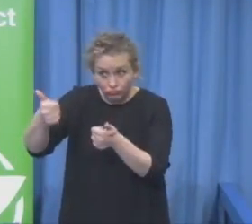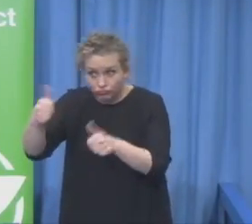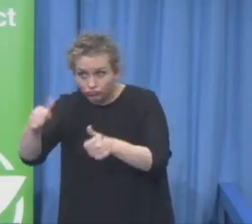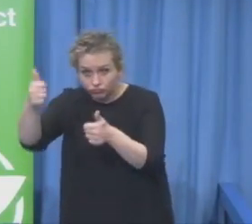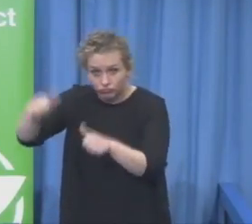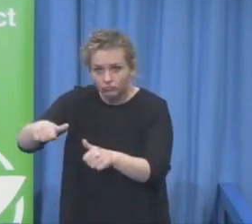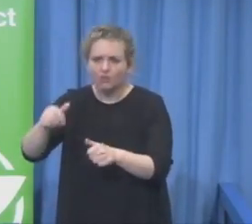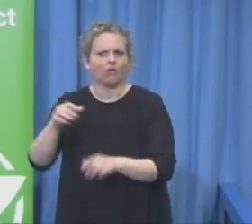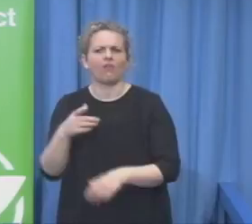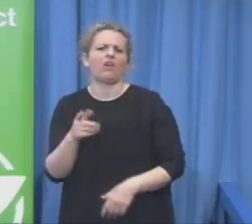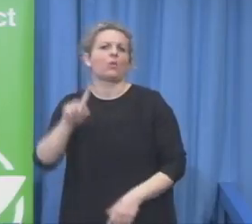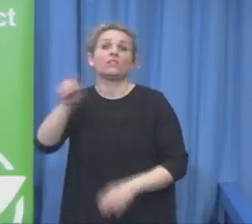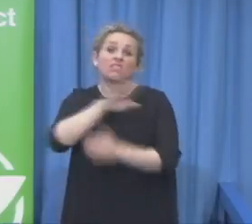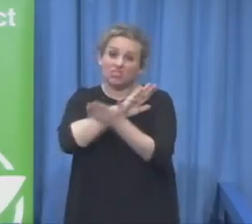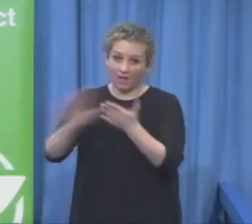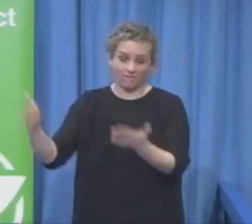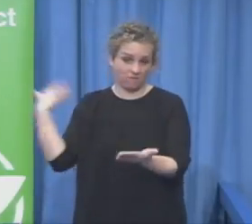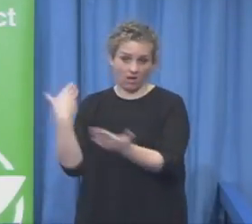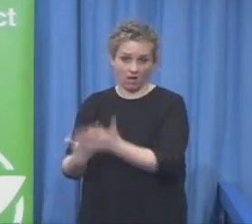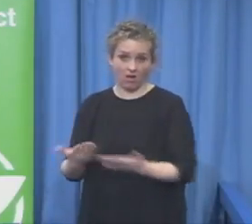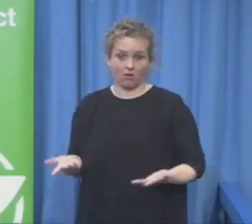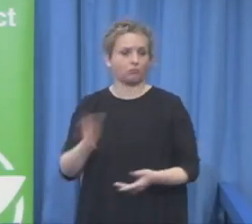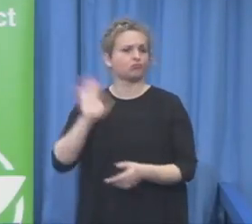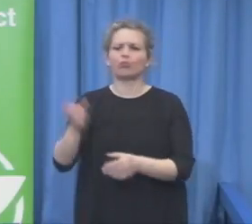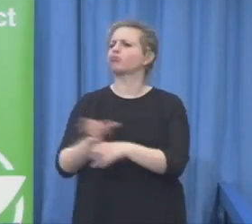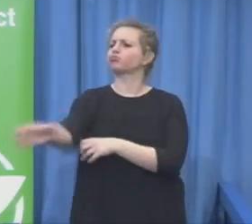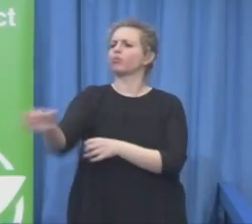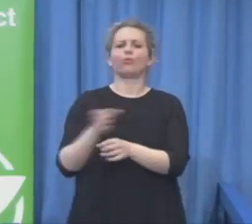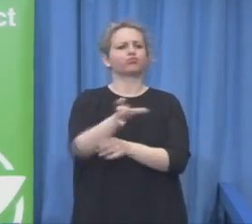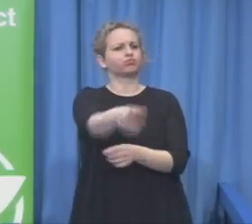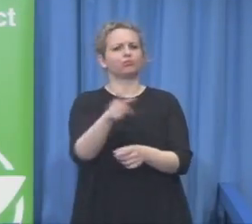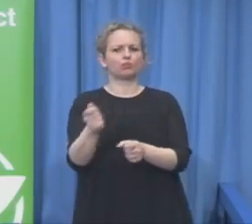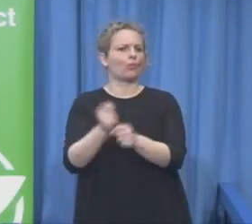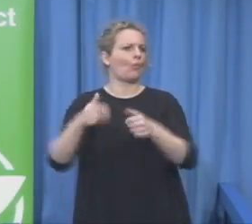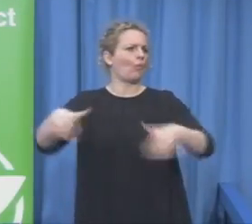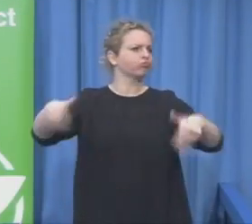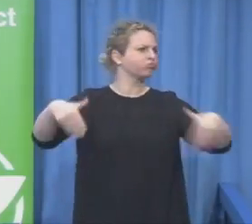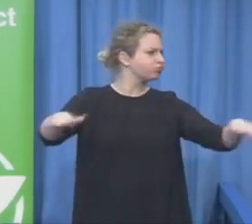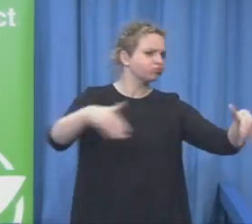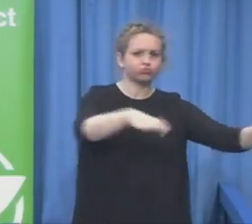unsuitable. What has been the results of your research on that?